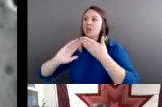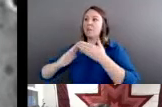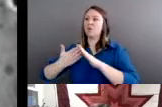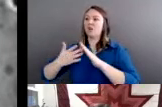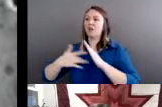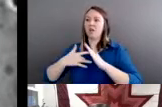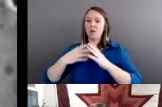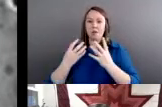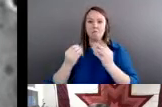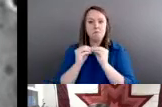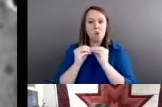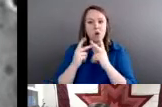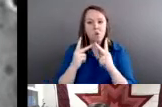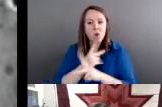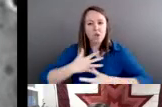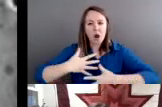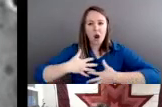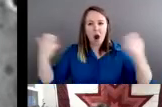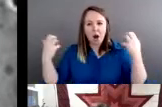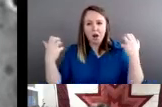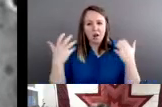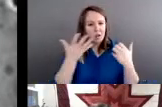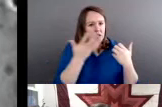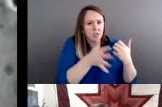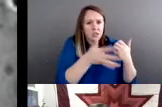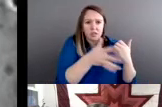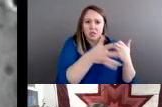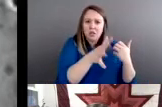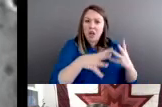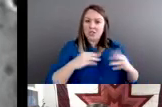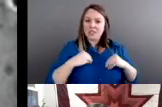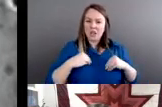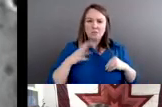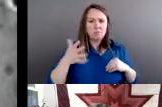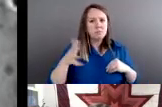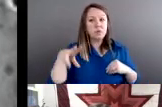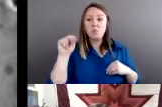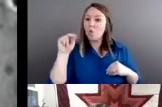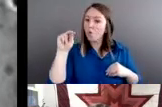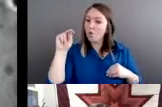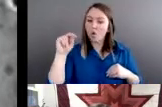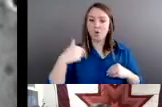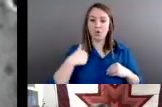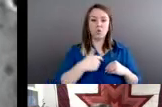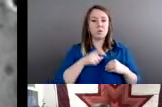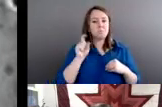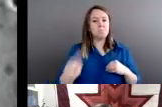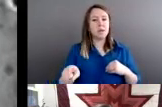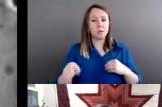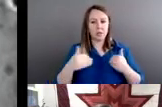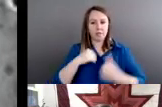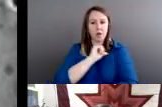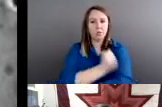acceptable. We need to be able to prosecute men like Crow Dog in federal court. And just